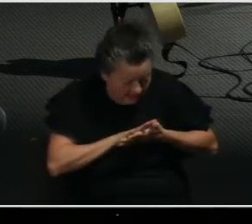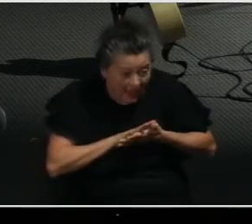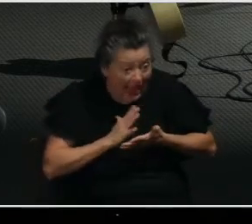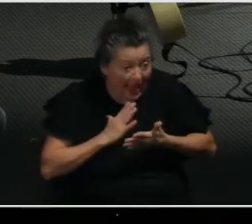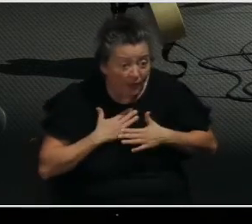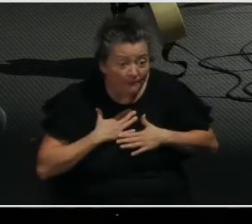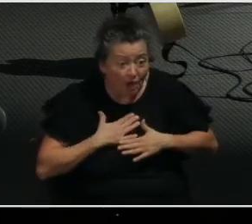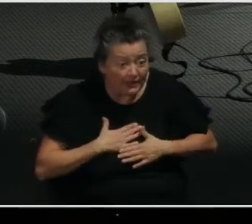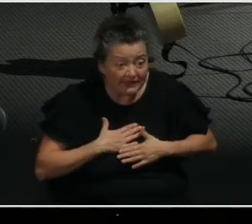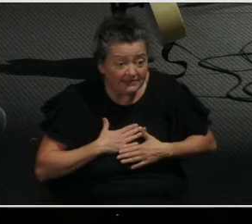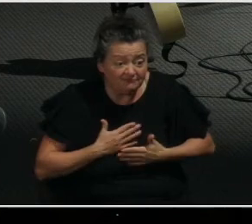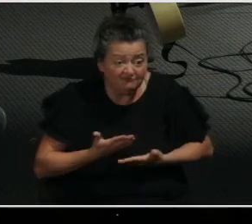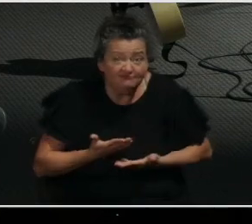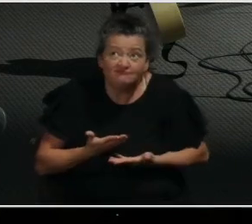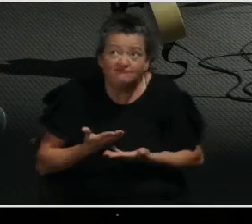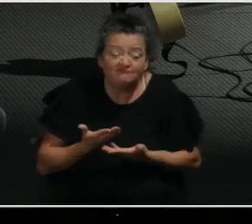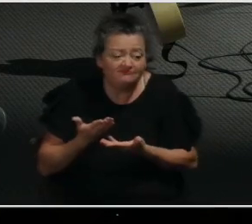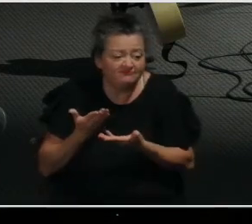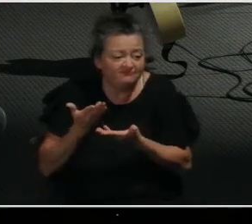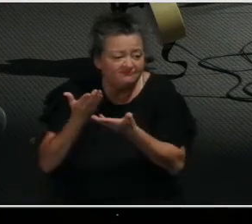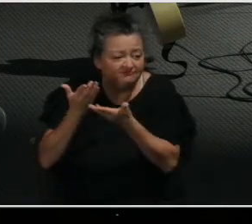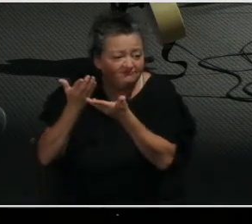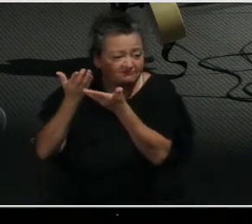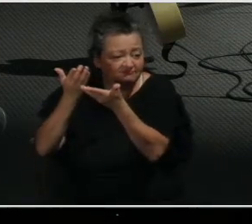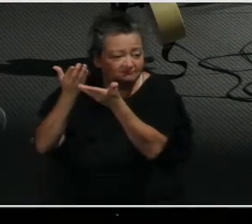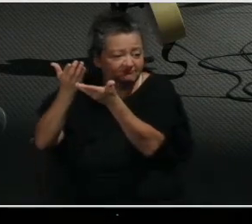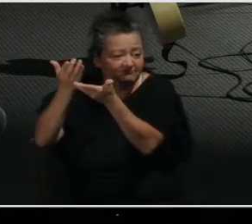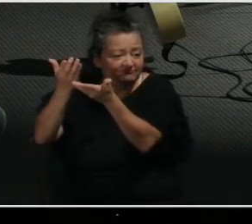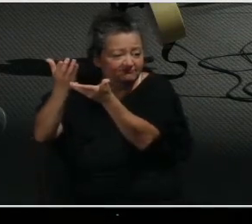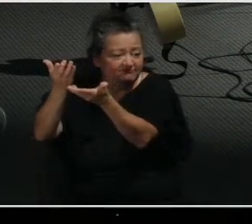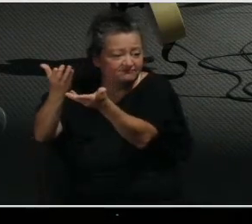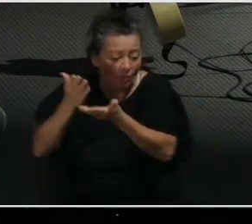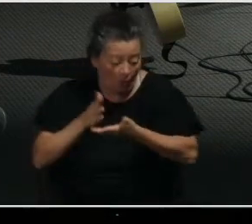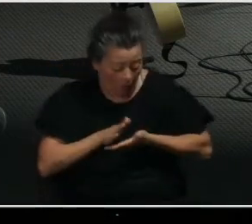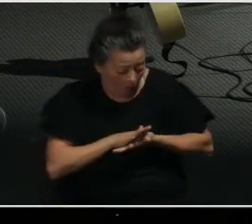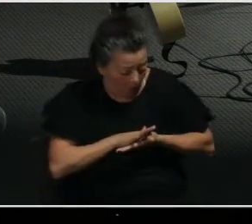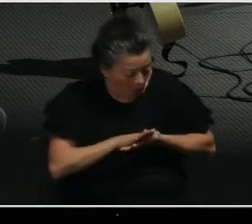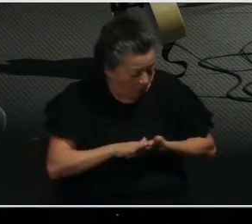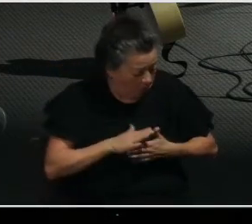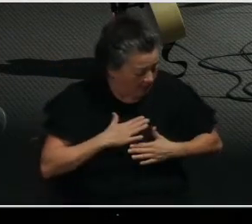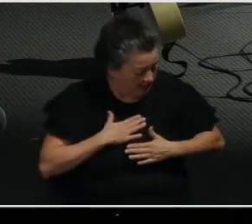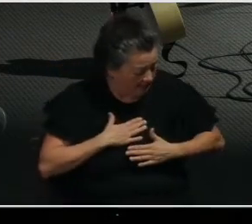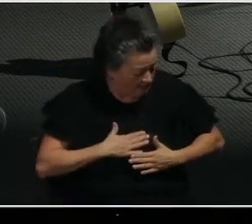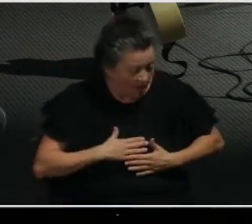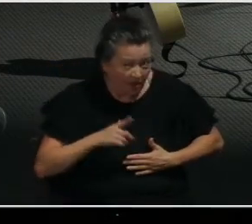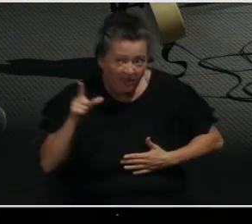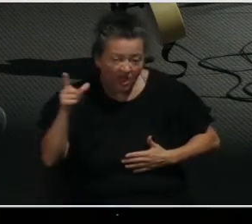living sacrifices, holy and pleasing to God.